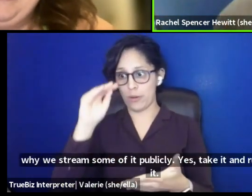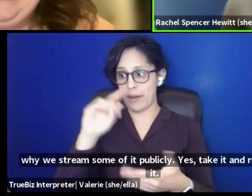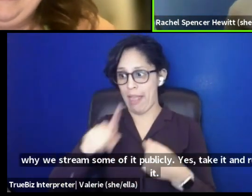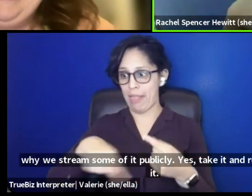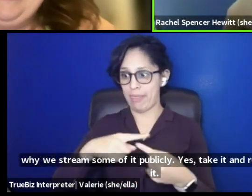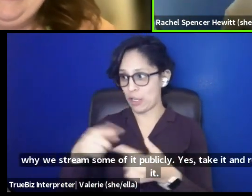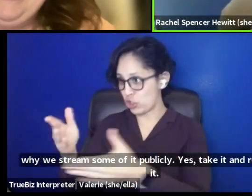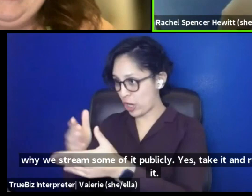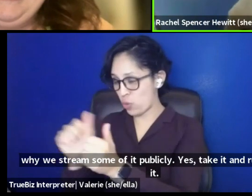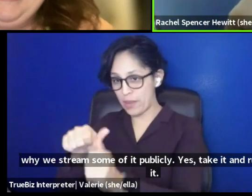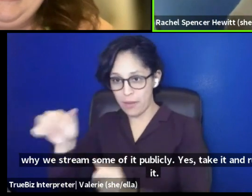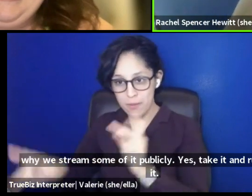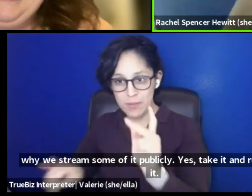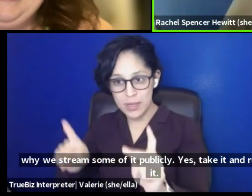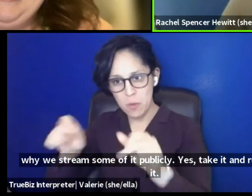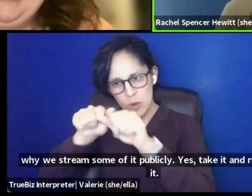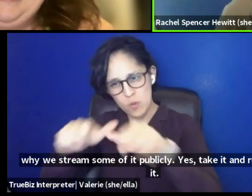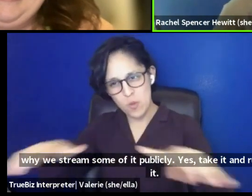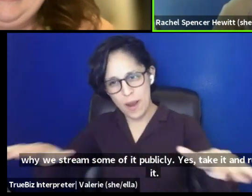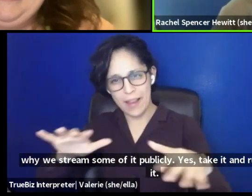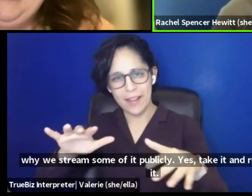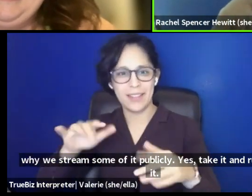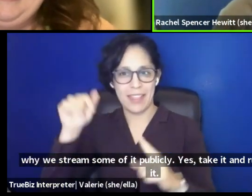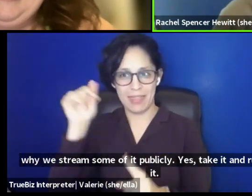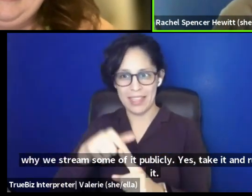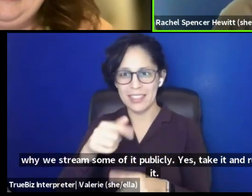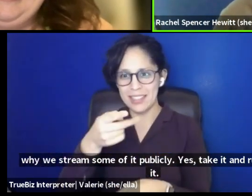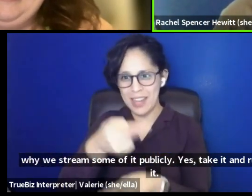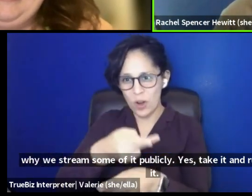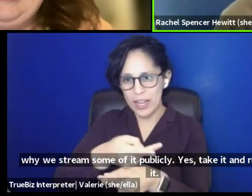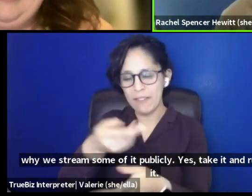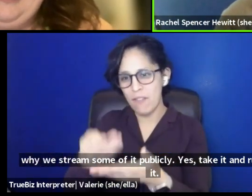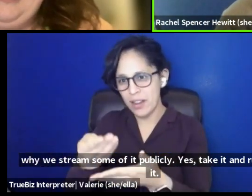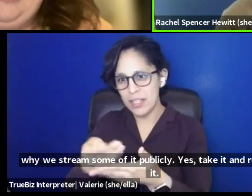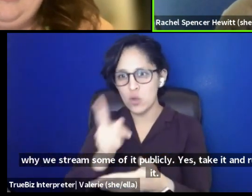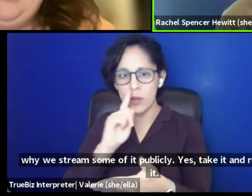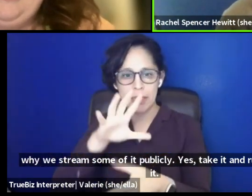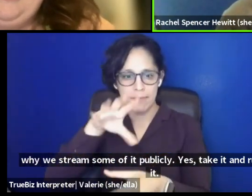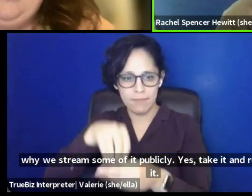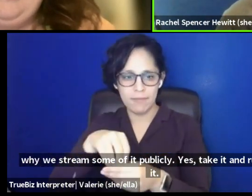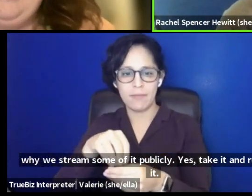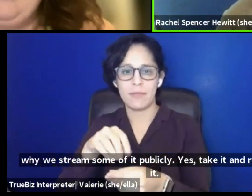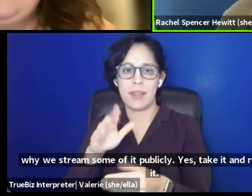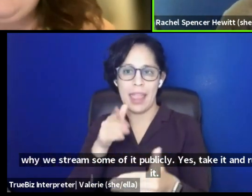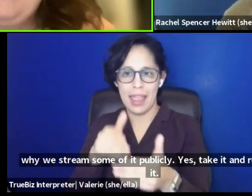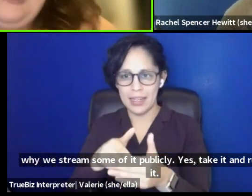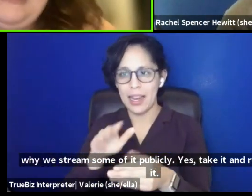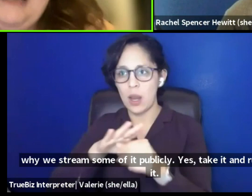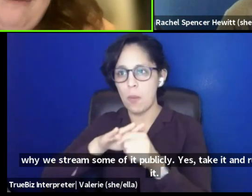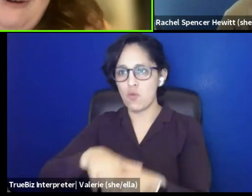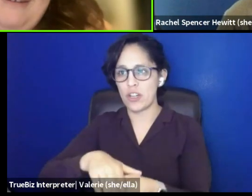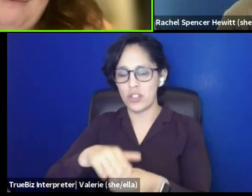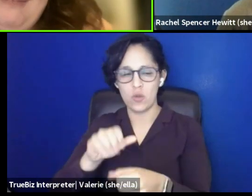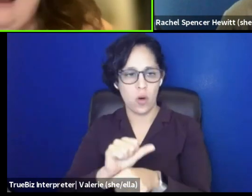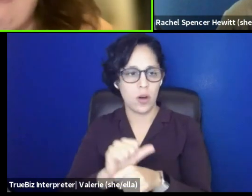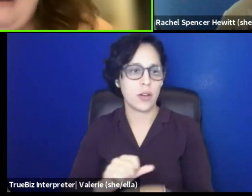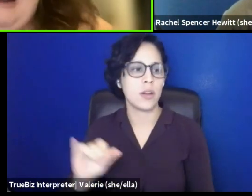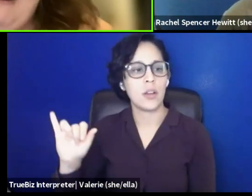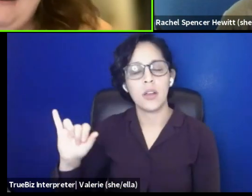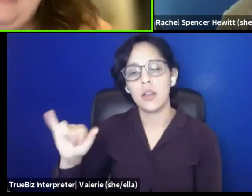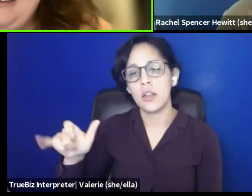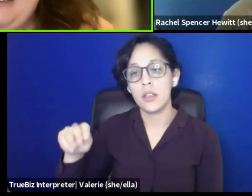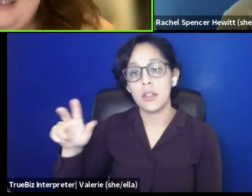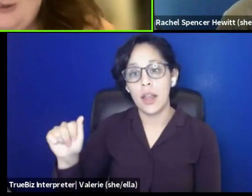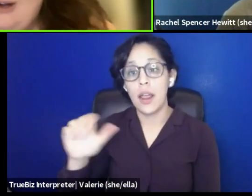word, spread the good word that this is part of access. This is part of anti-oppression work. Thank you for doing that and committing to that. I just offer like,